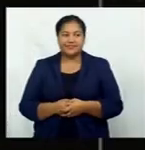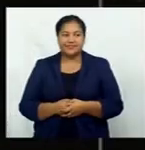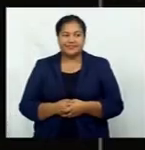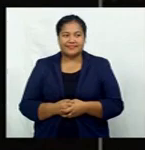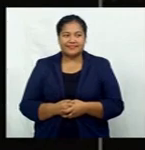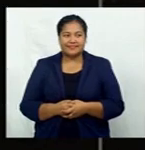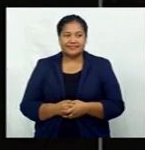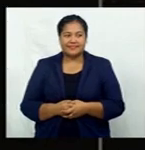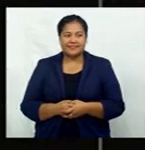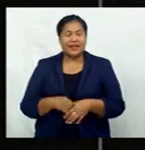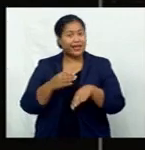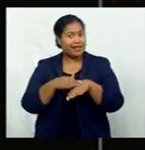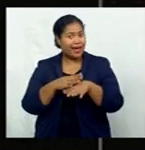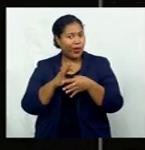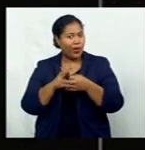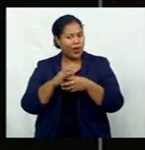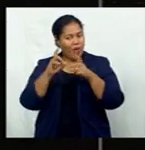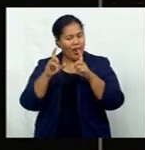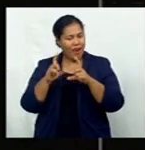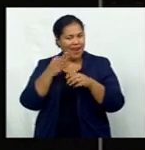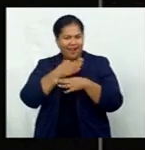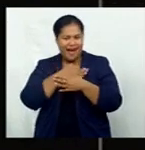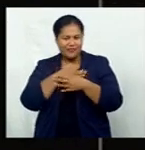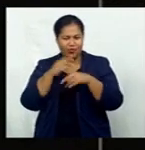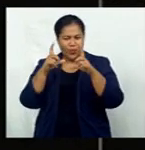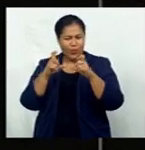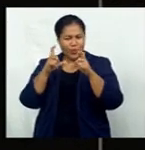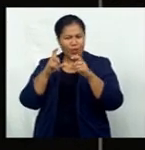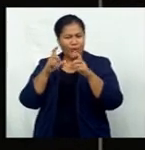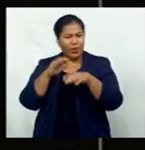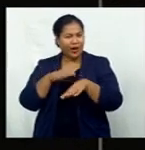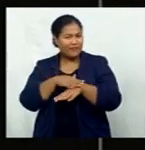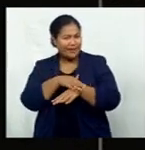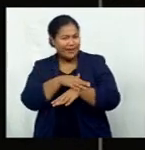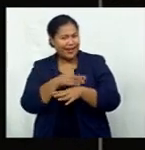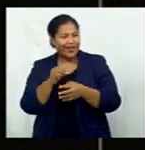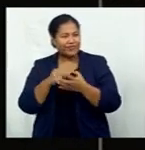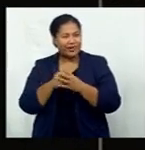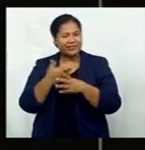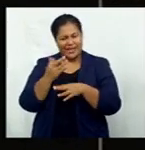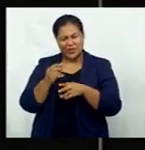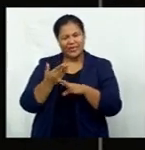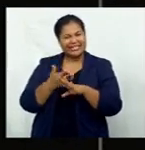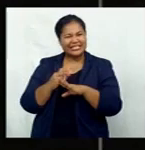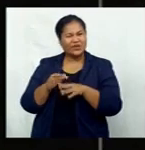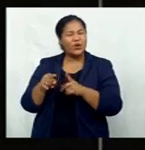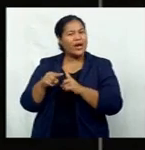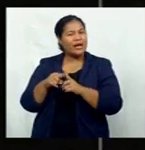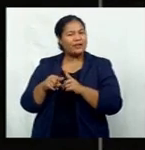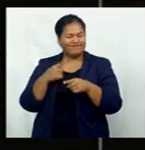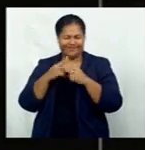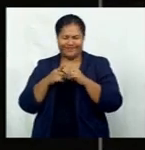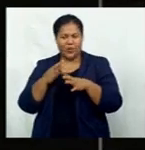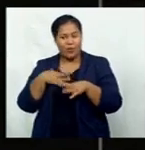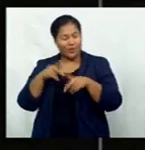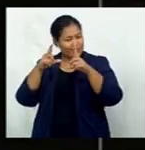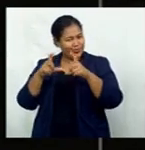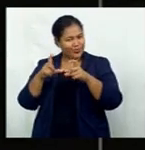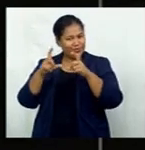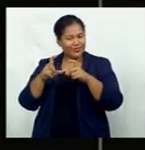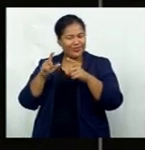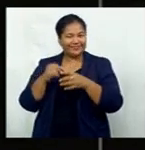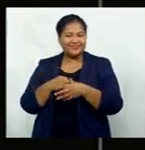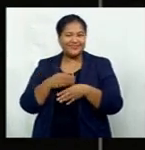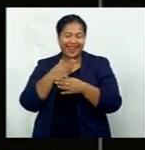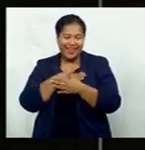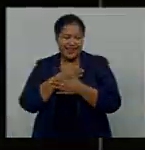Cat owners who love to take pictures of their furry friends now have a new excuse to pull out their smartphones and take a snapshot. It